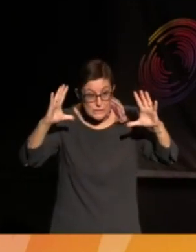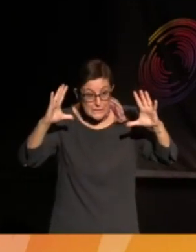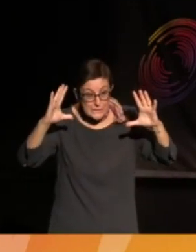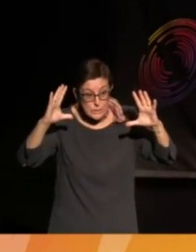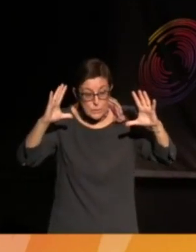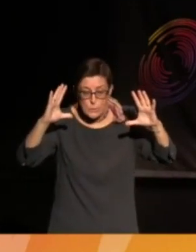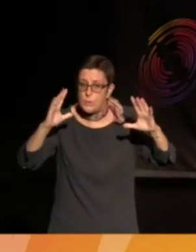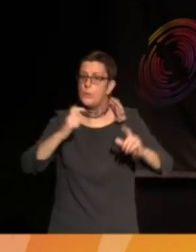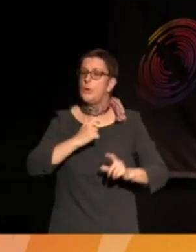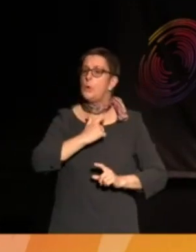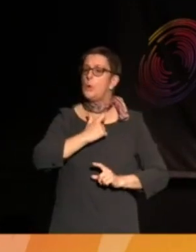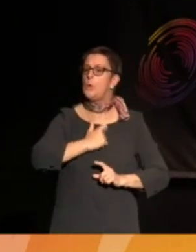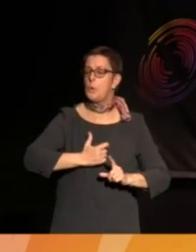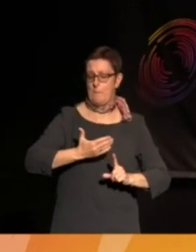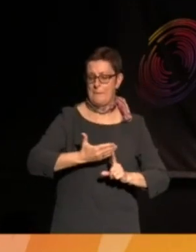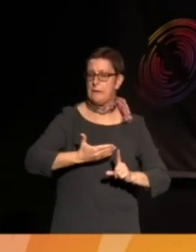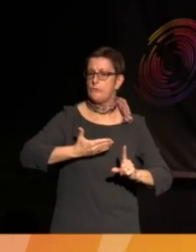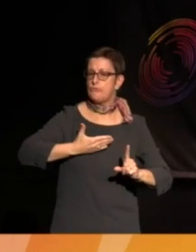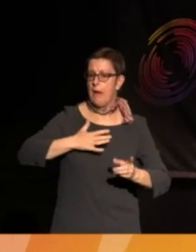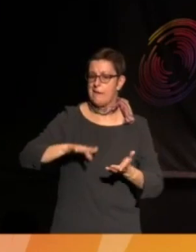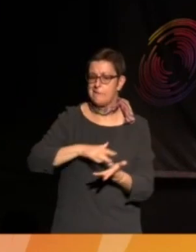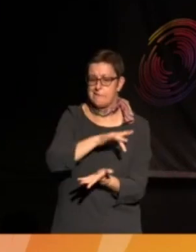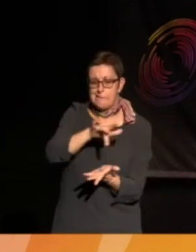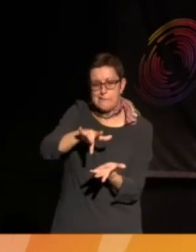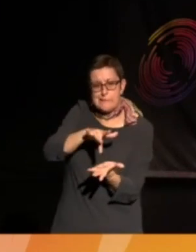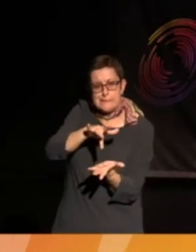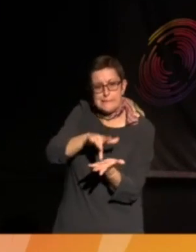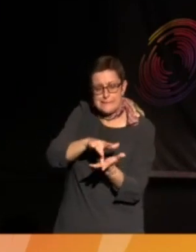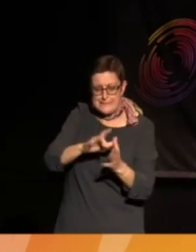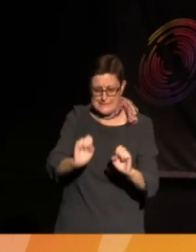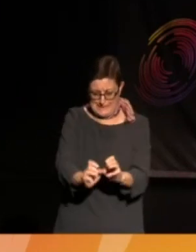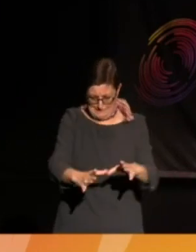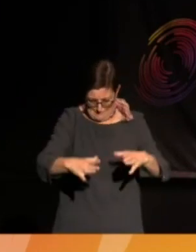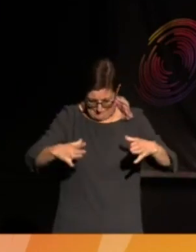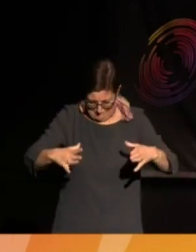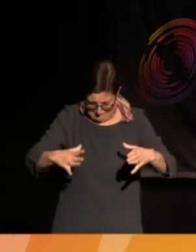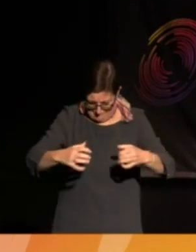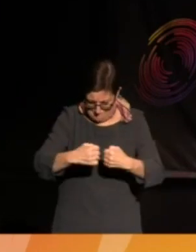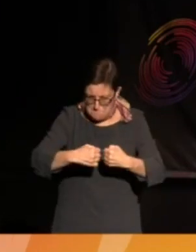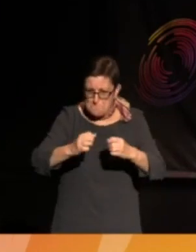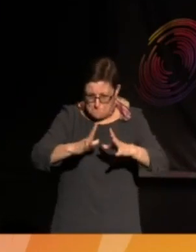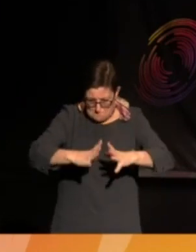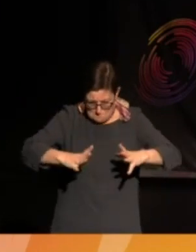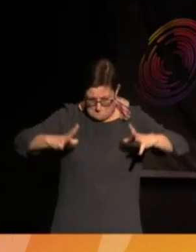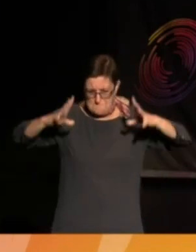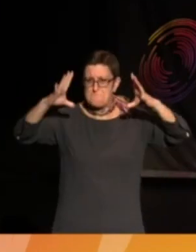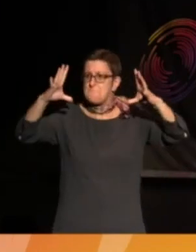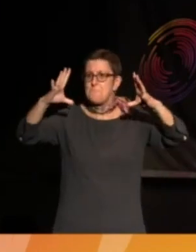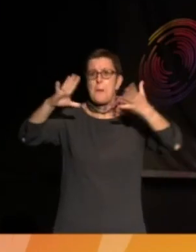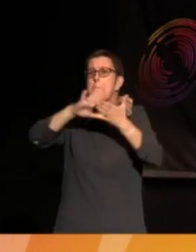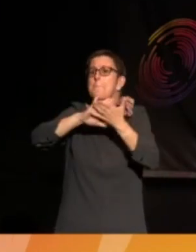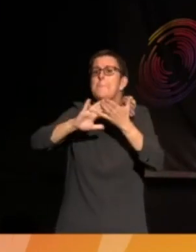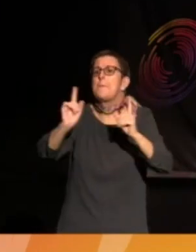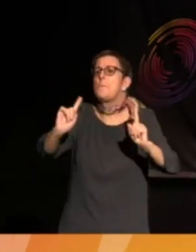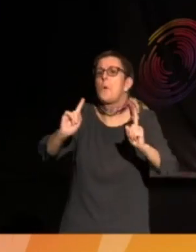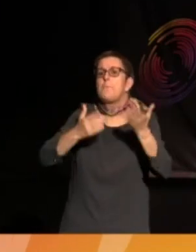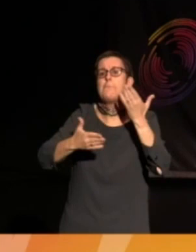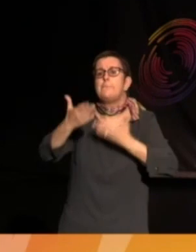rights city look like? You what does it mean when I say that phrase? Andy, starting with you, you know,